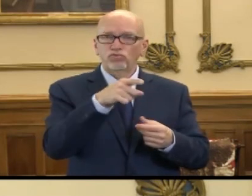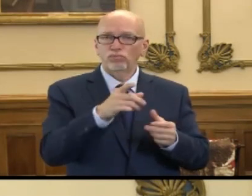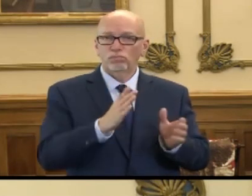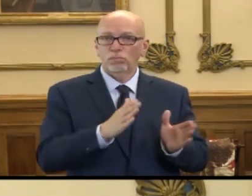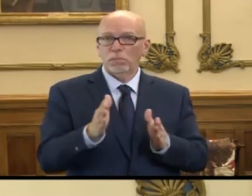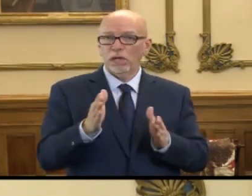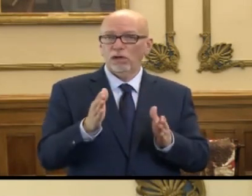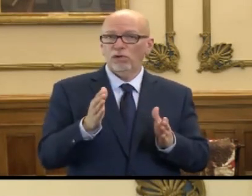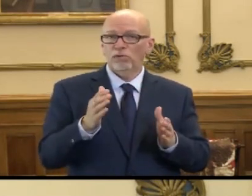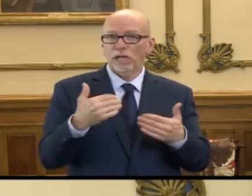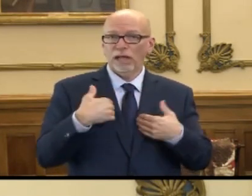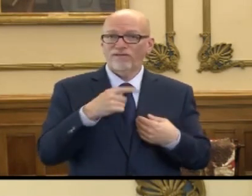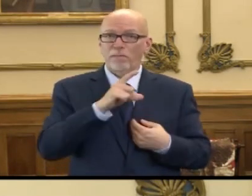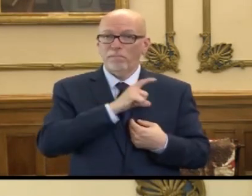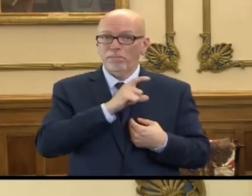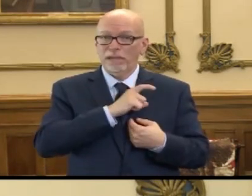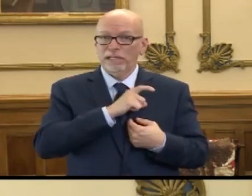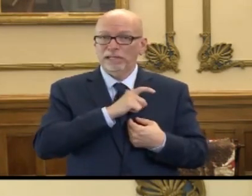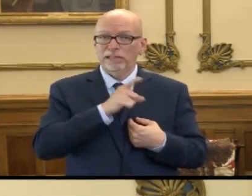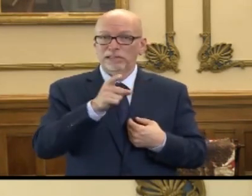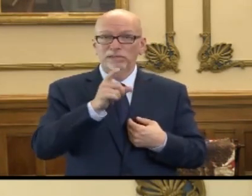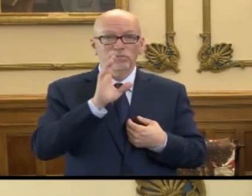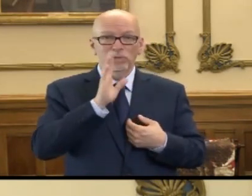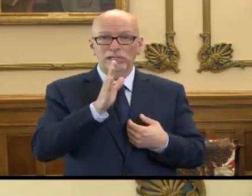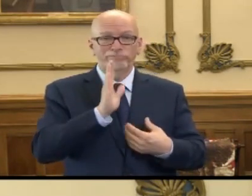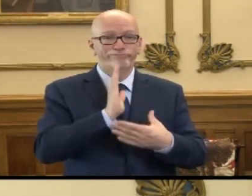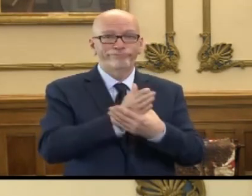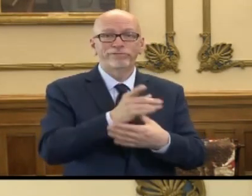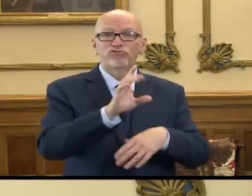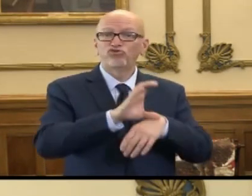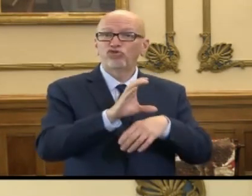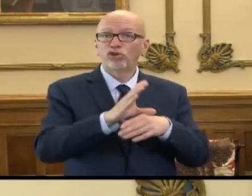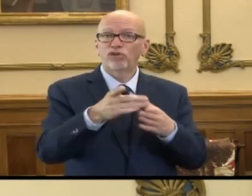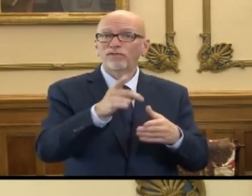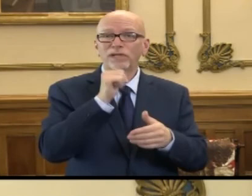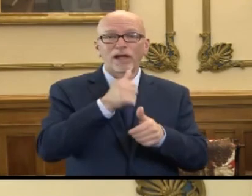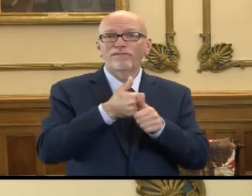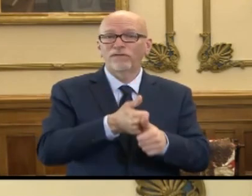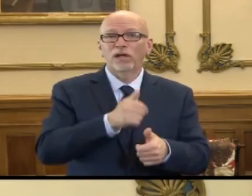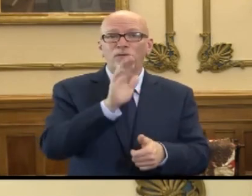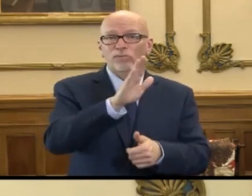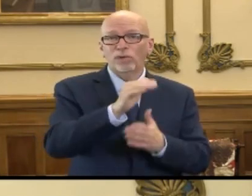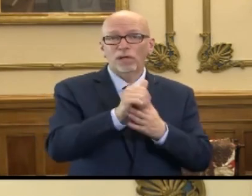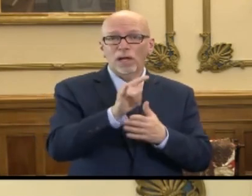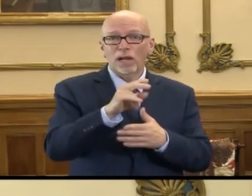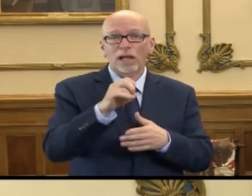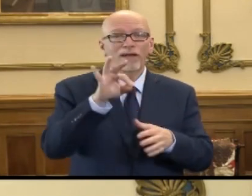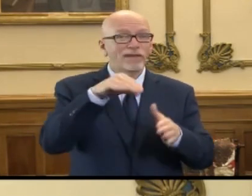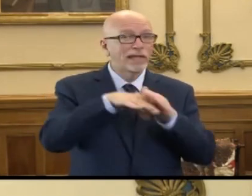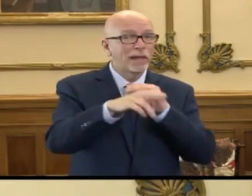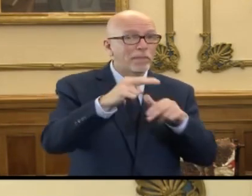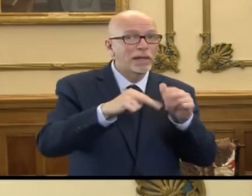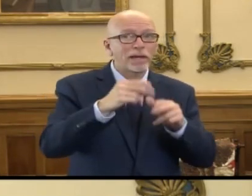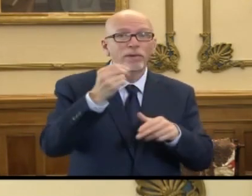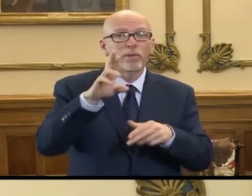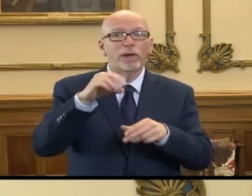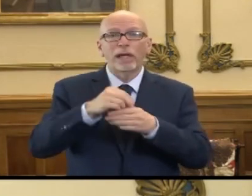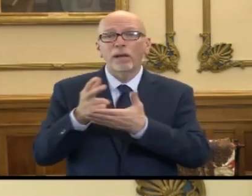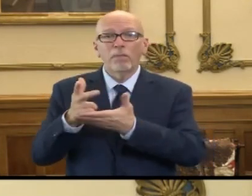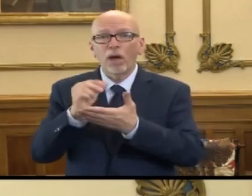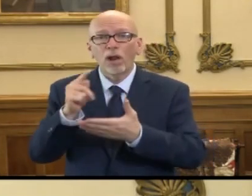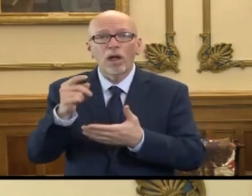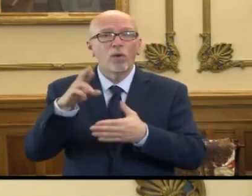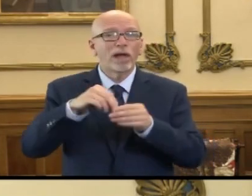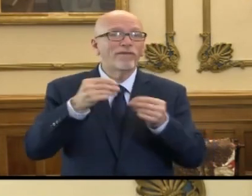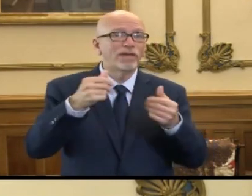prepared to have police break up church services which are not following your guidelines either inside a building or in a parking lot